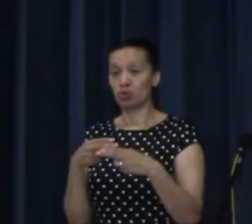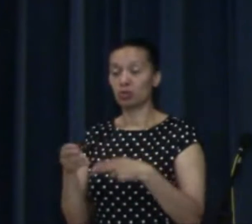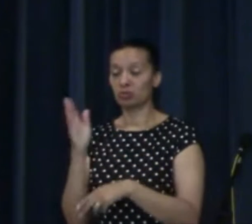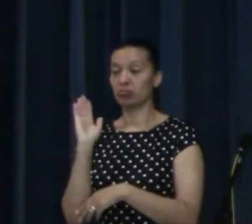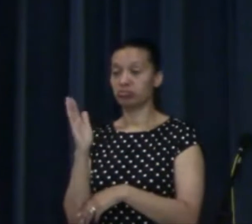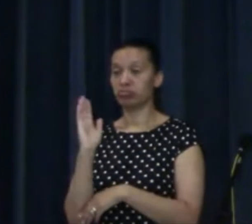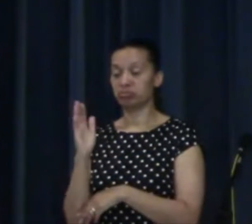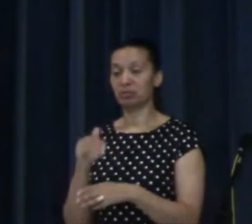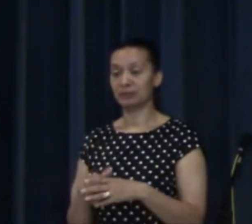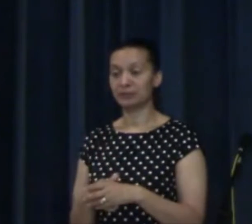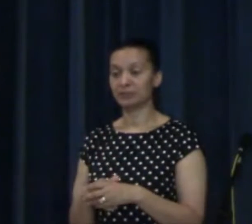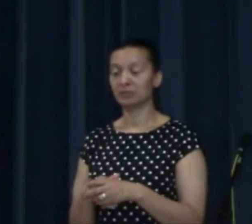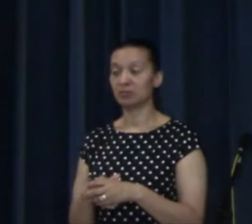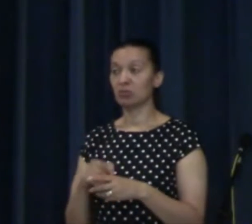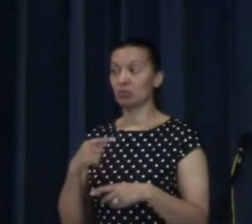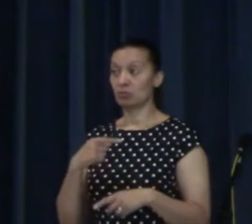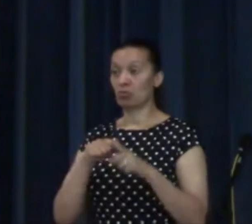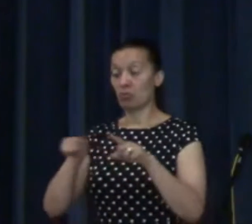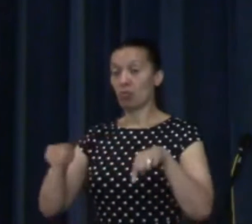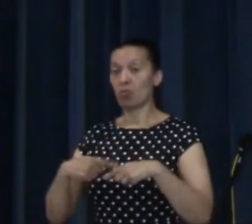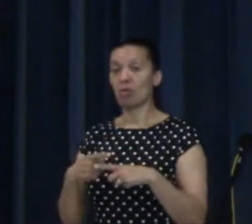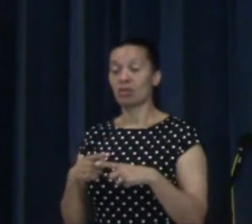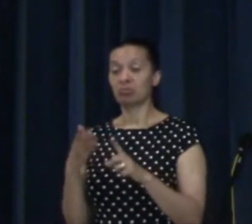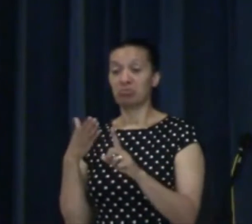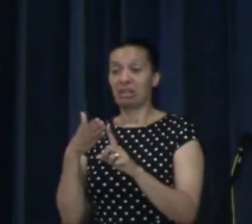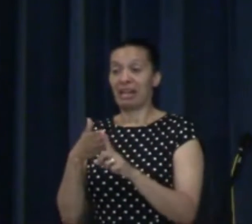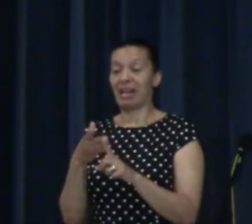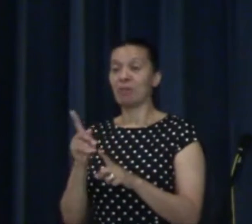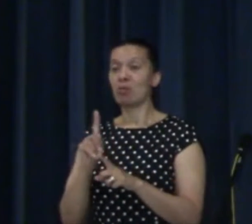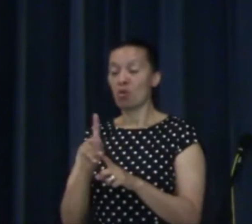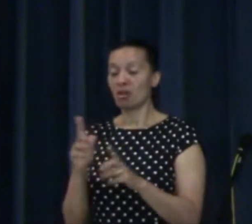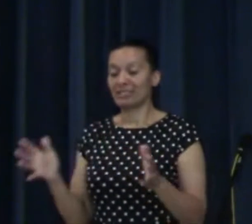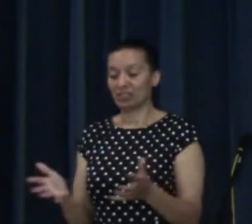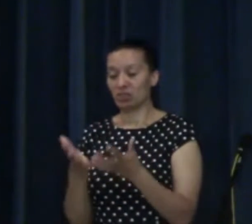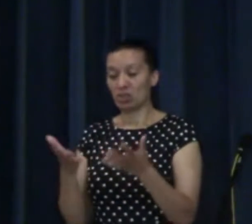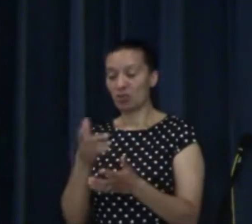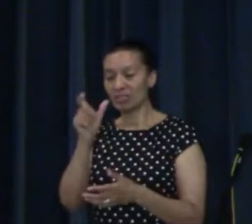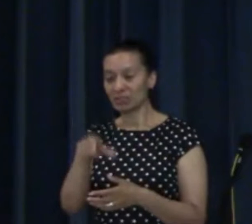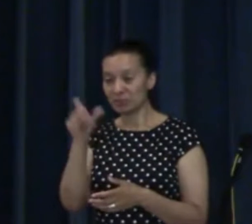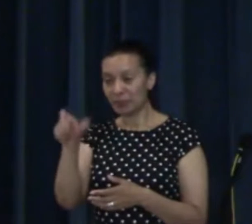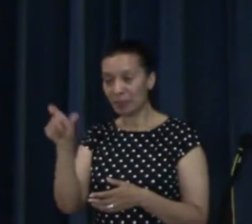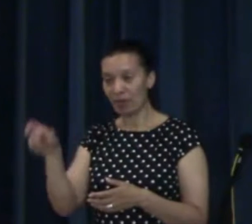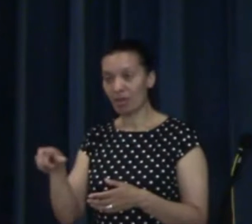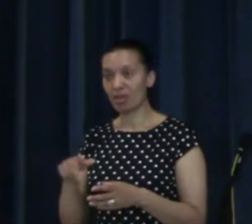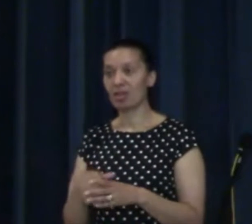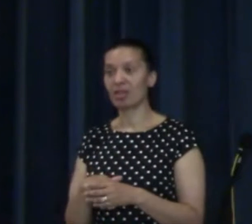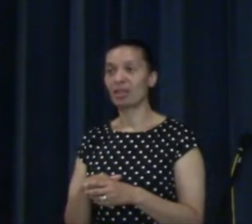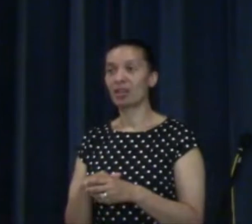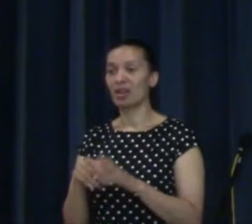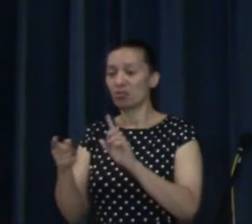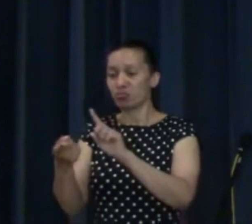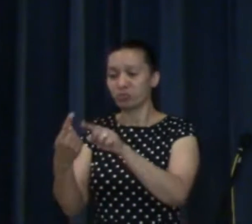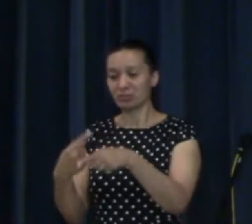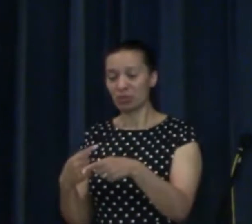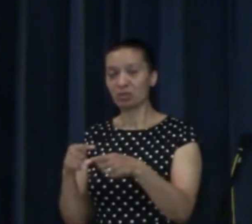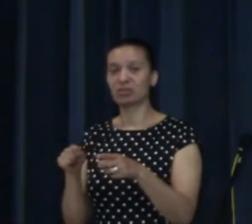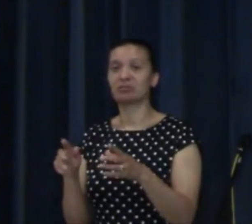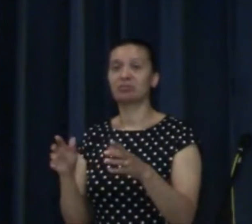We are trying to encourage people to act and we're going to explore what that means in a moment.